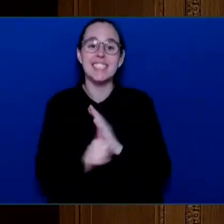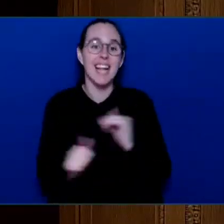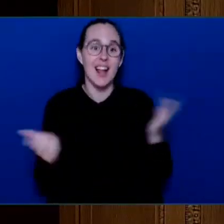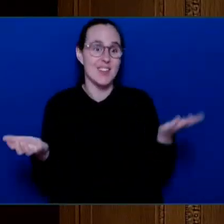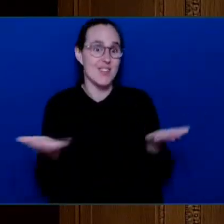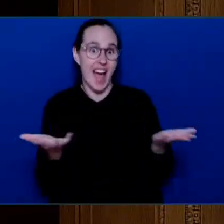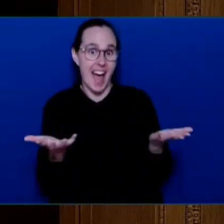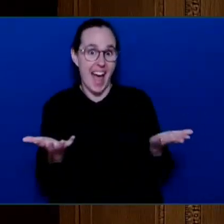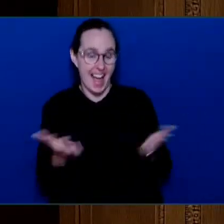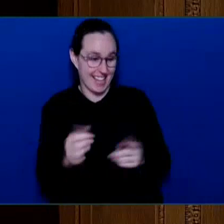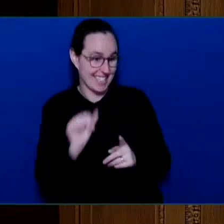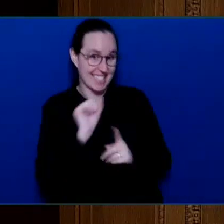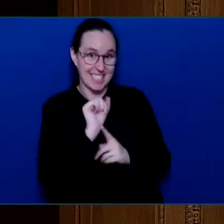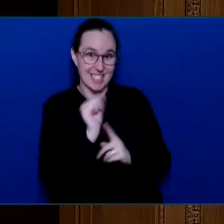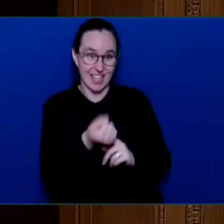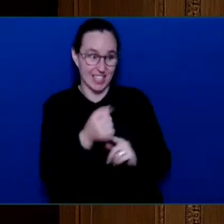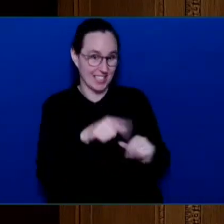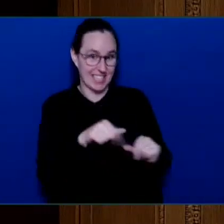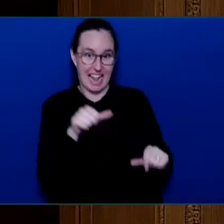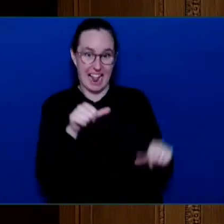numbers say, Mr. Speaker.